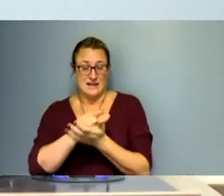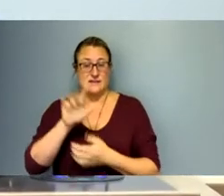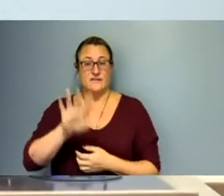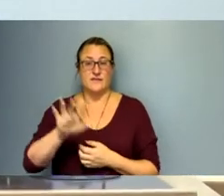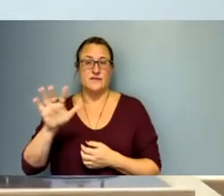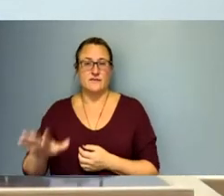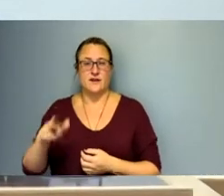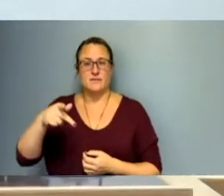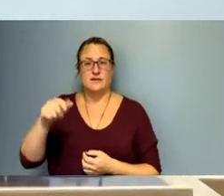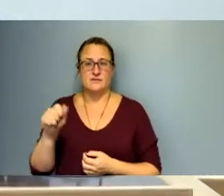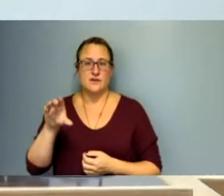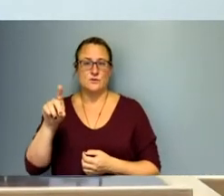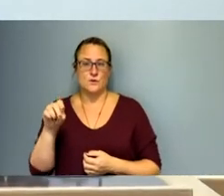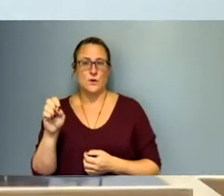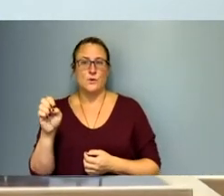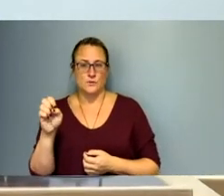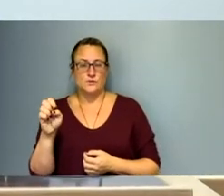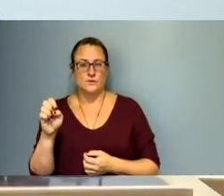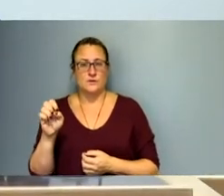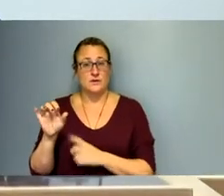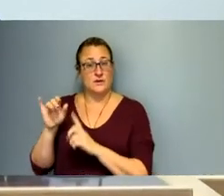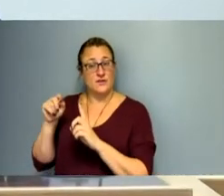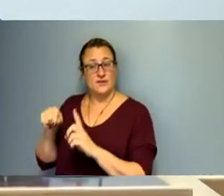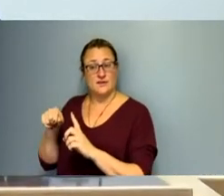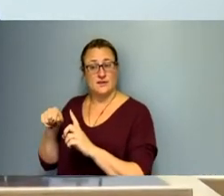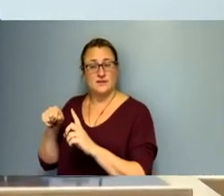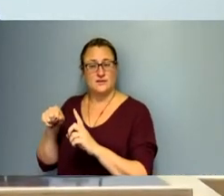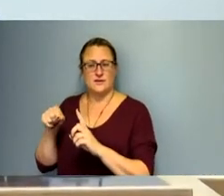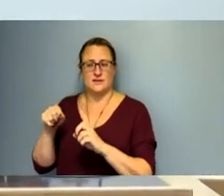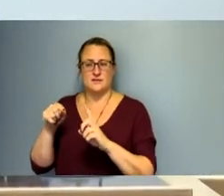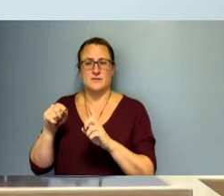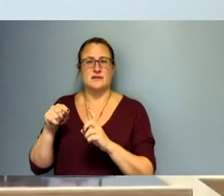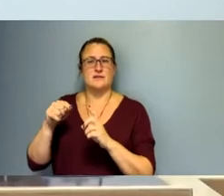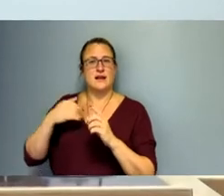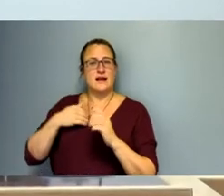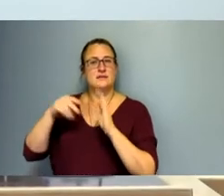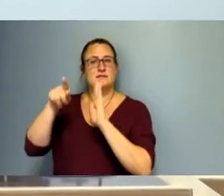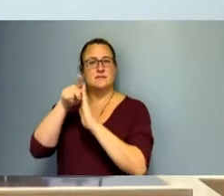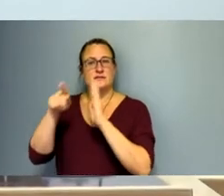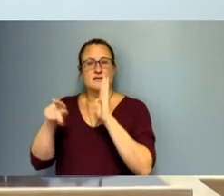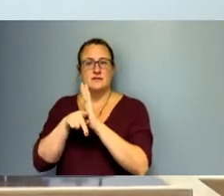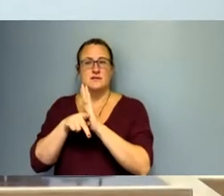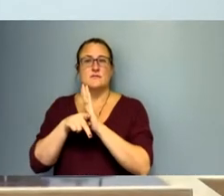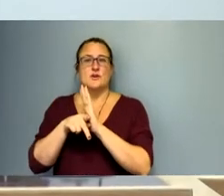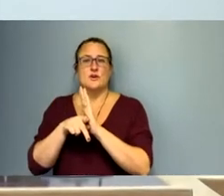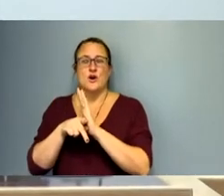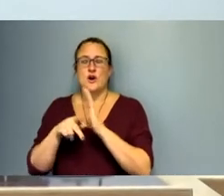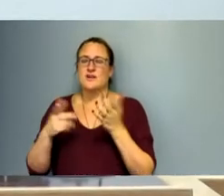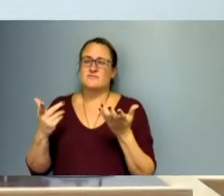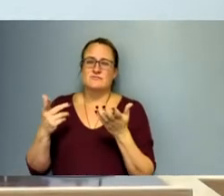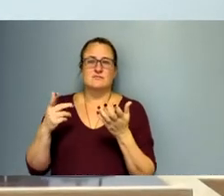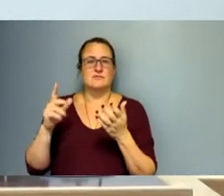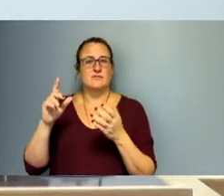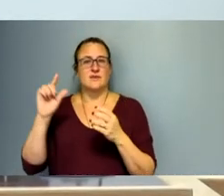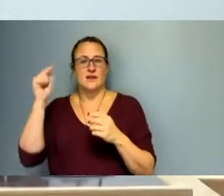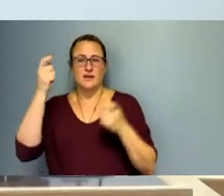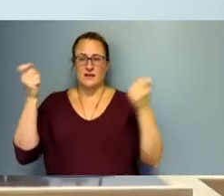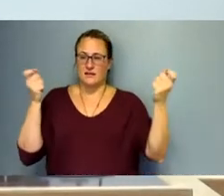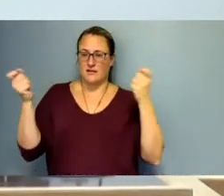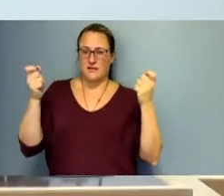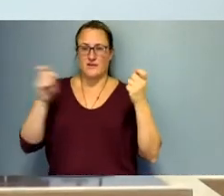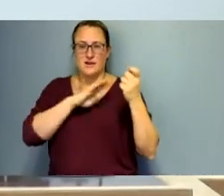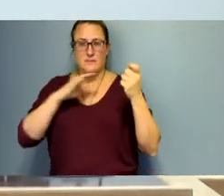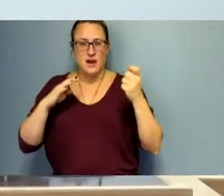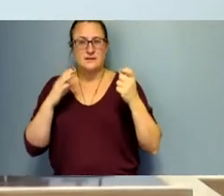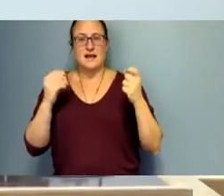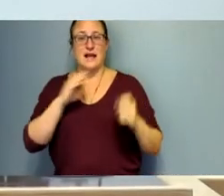um and that lays out all the protocols that allow a governing body such as the board of commissioners which don't meet every day uh